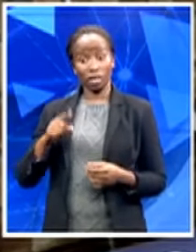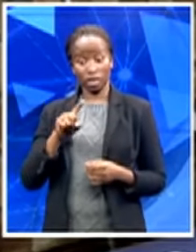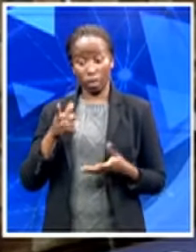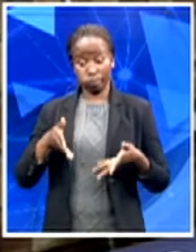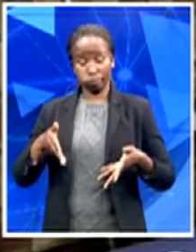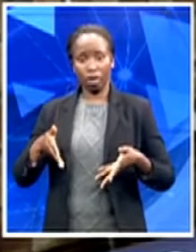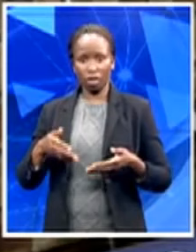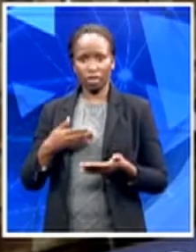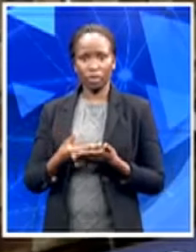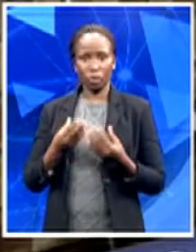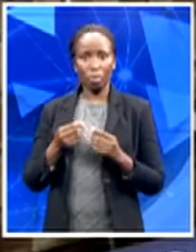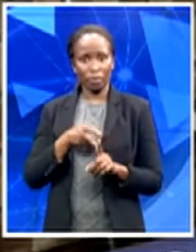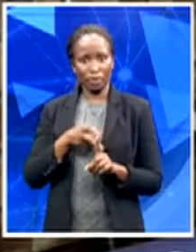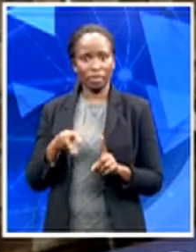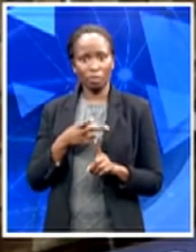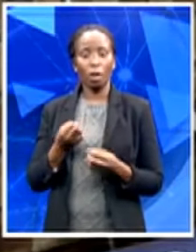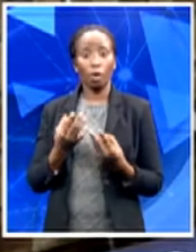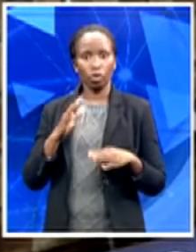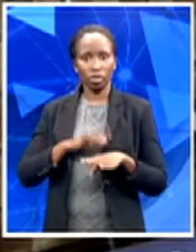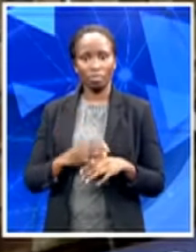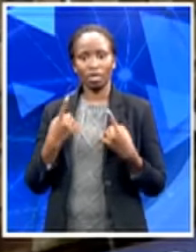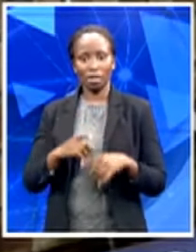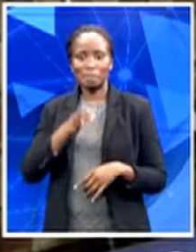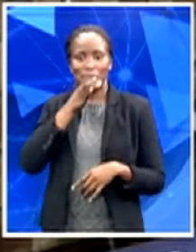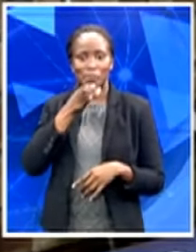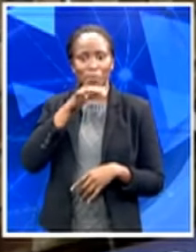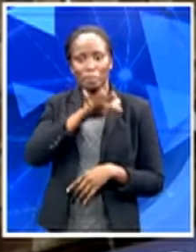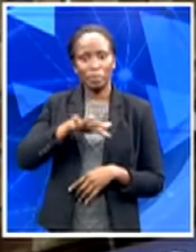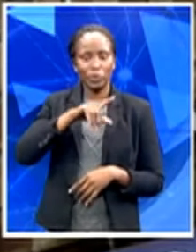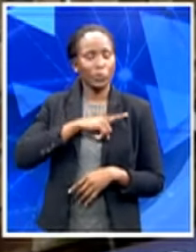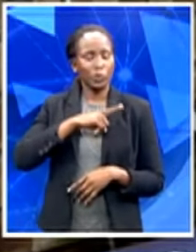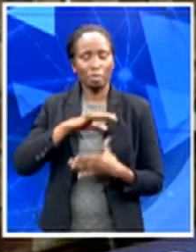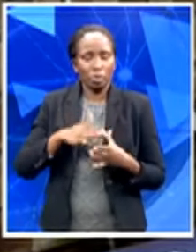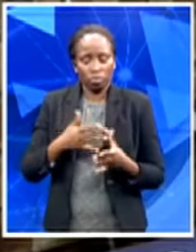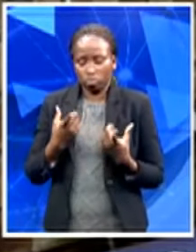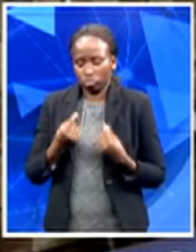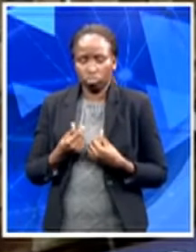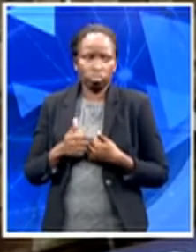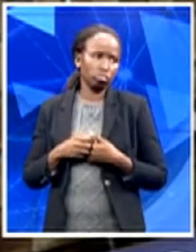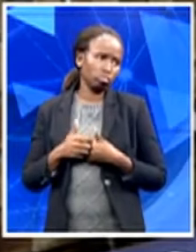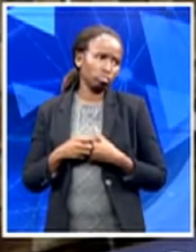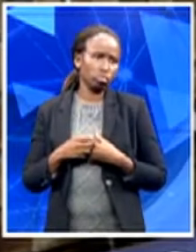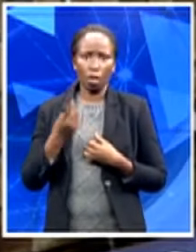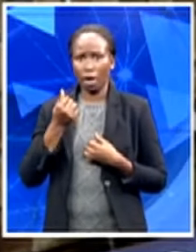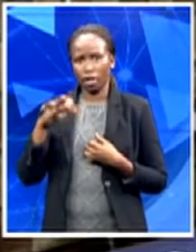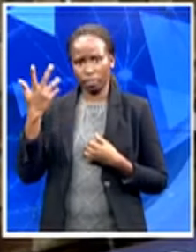tavern because there's nothing to do and there's no money. She's pleading with government to please help them.